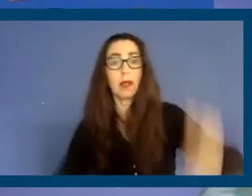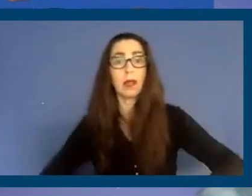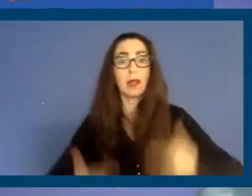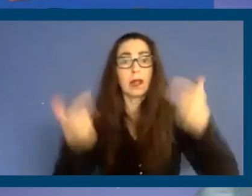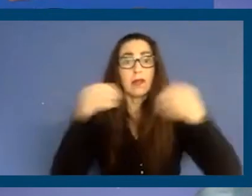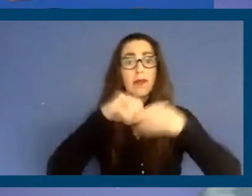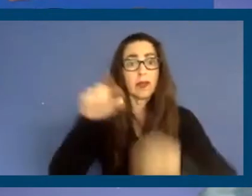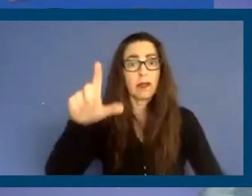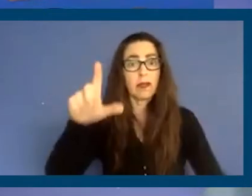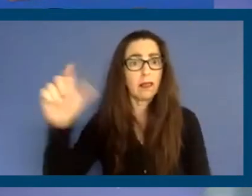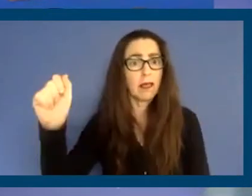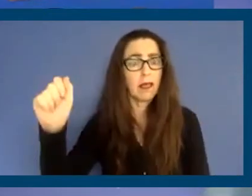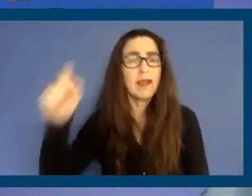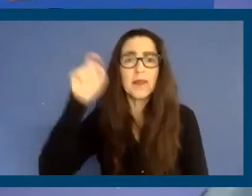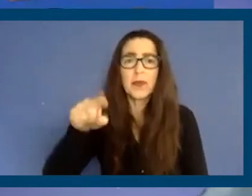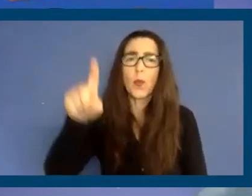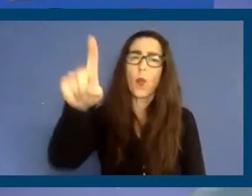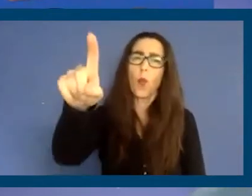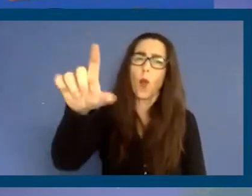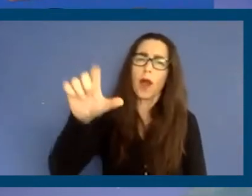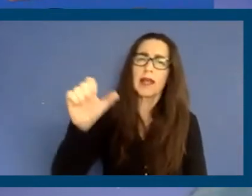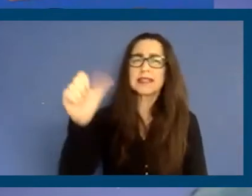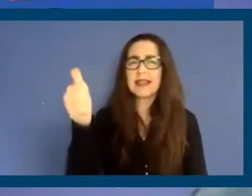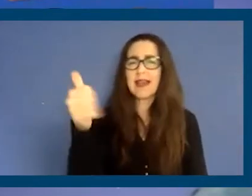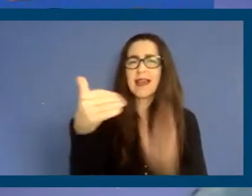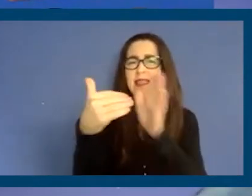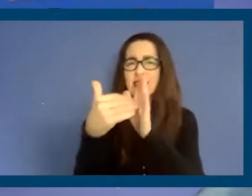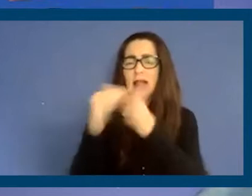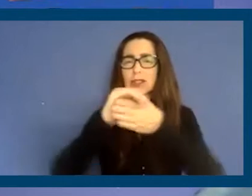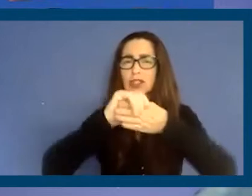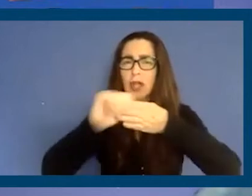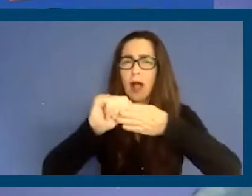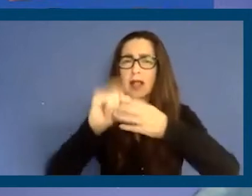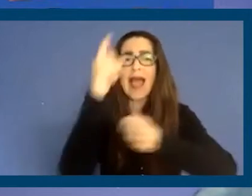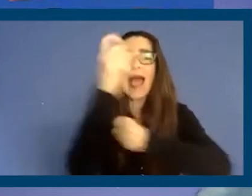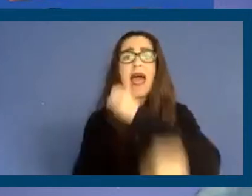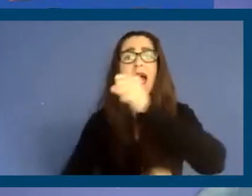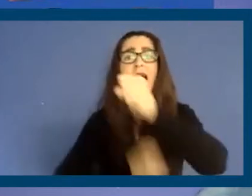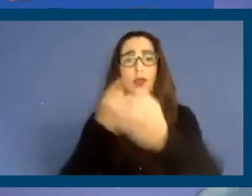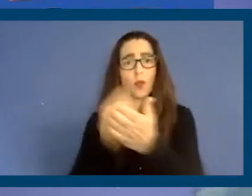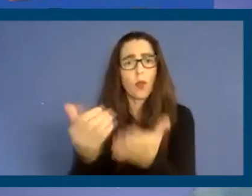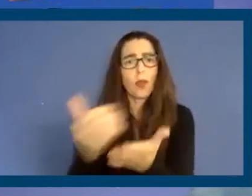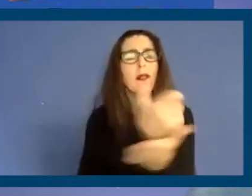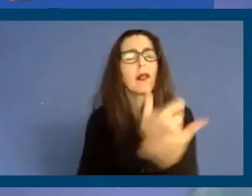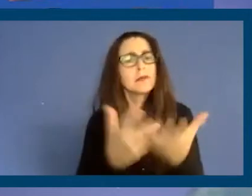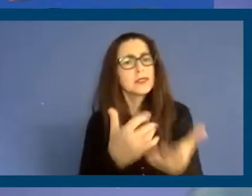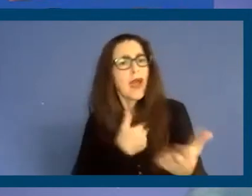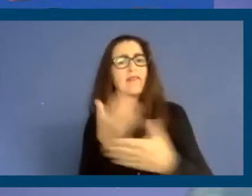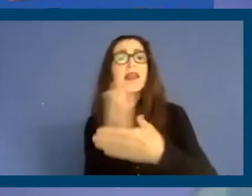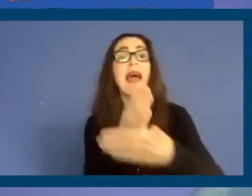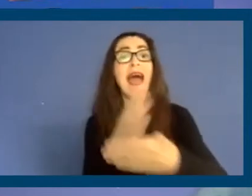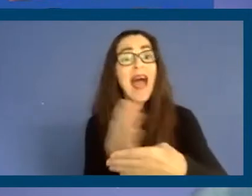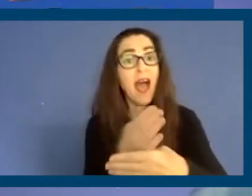you would need about $110,000 annual income to secure an average